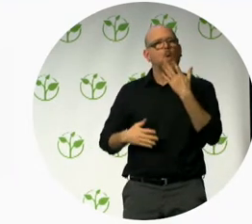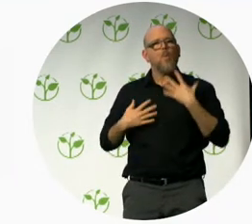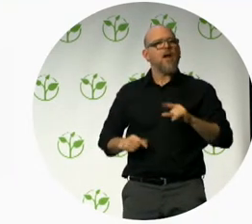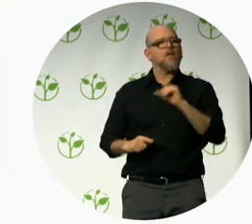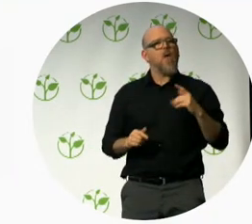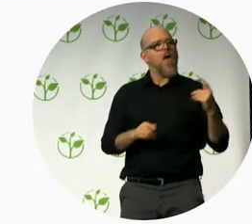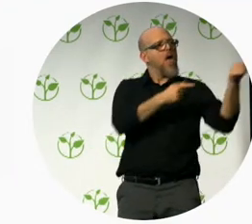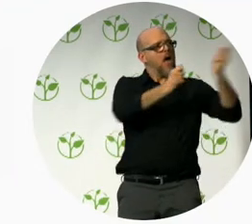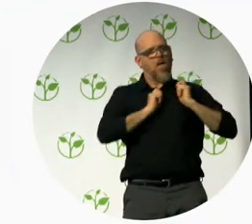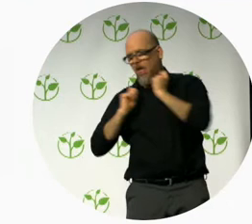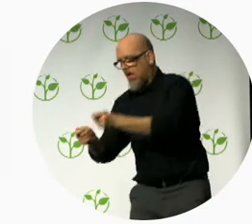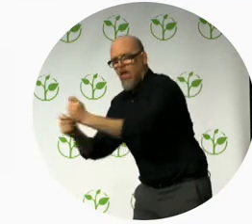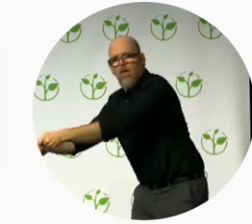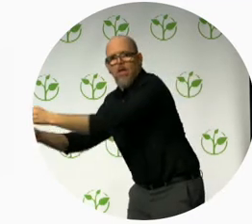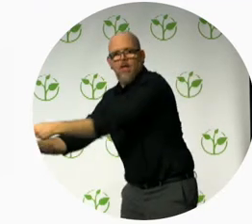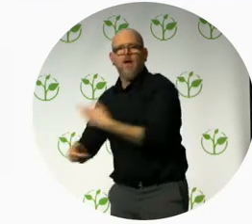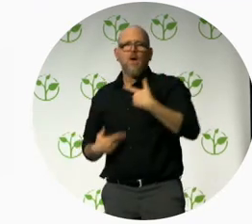Israel accessible.